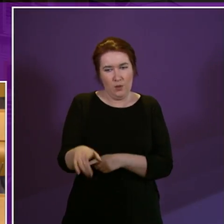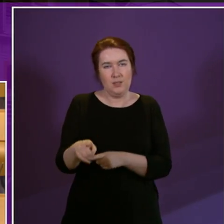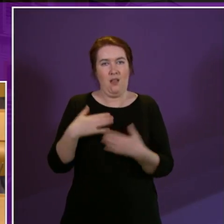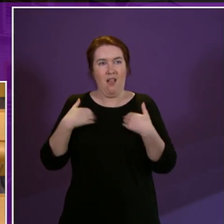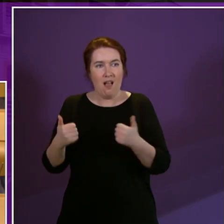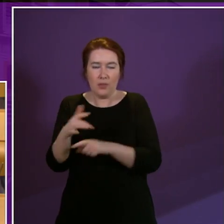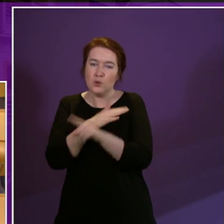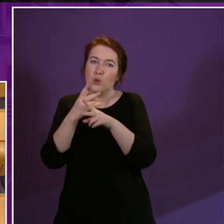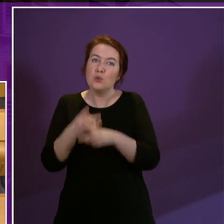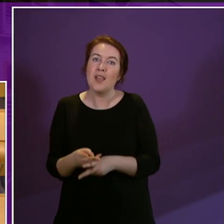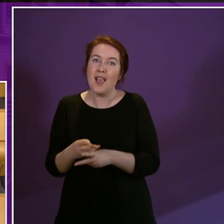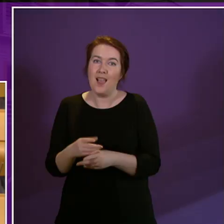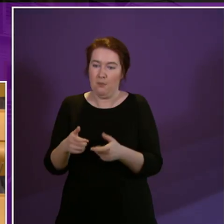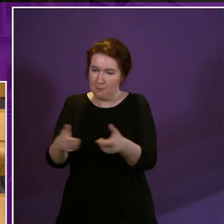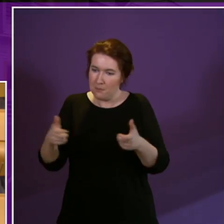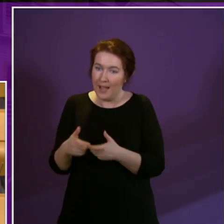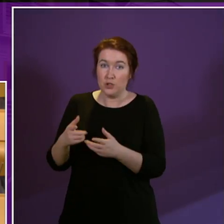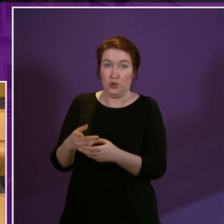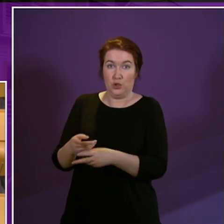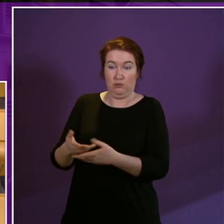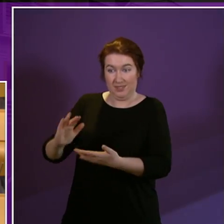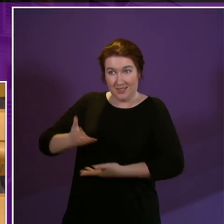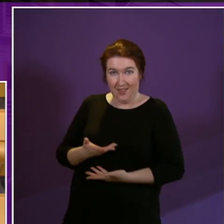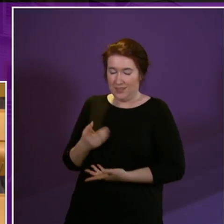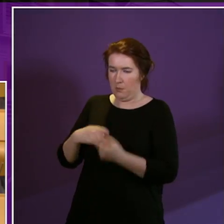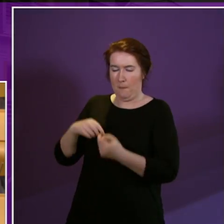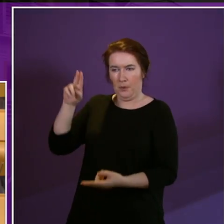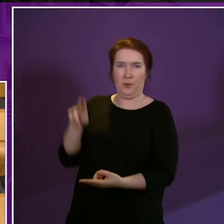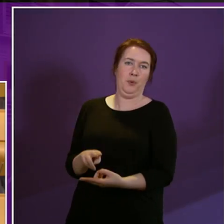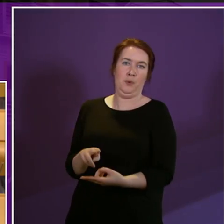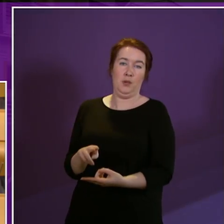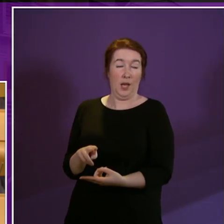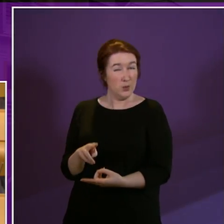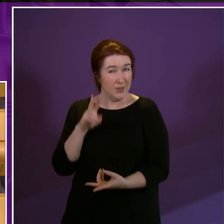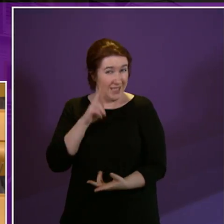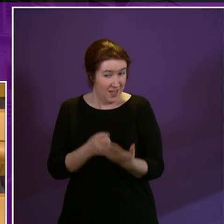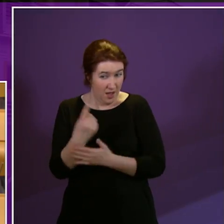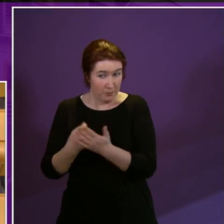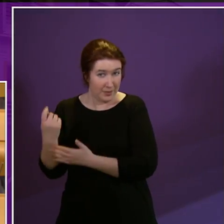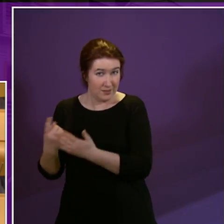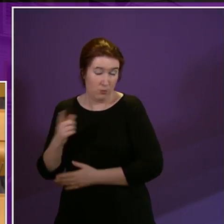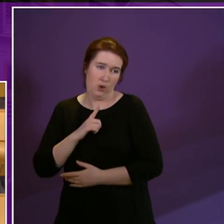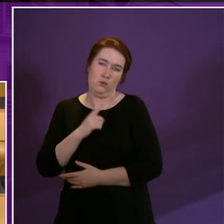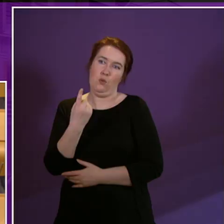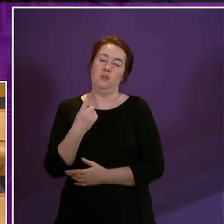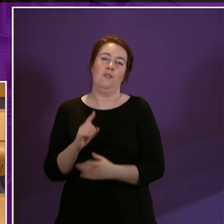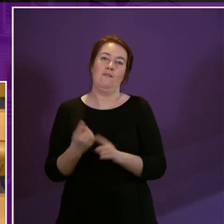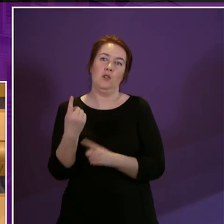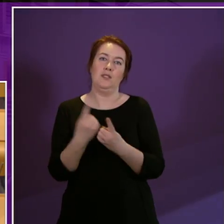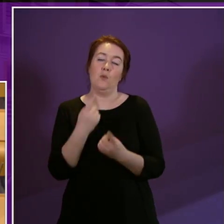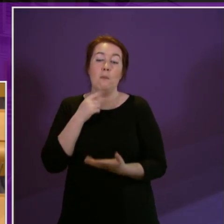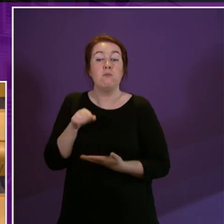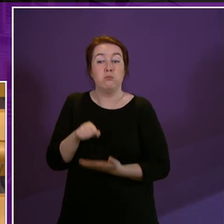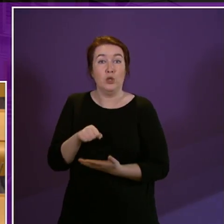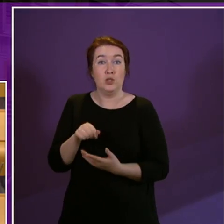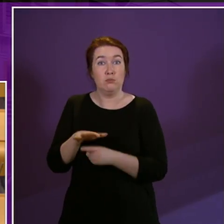packages being cut and you begin to see health and social care packages being cut because one of the first things when a budget's under